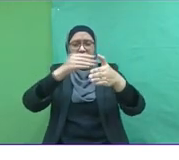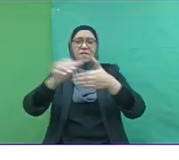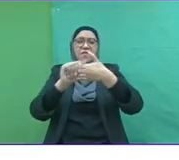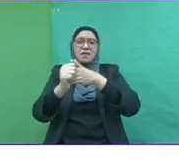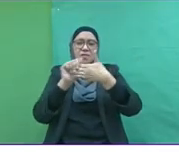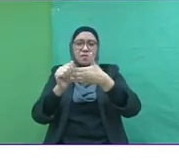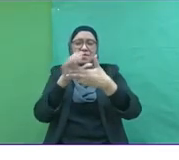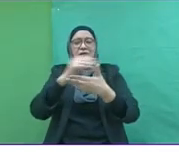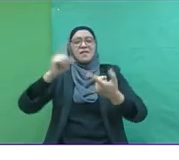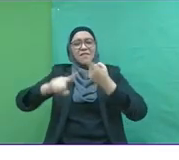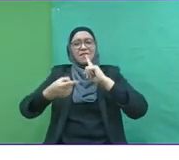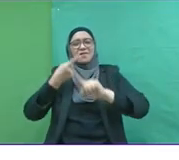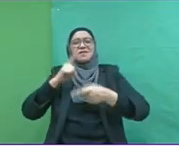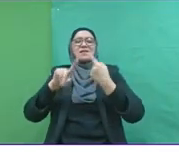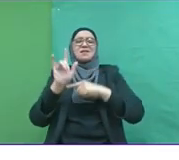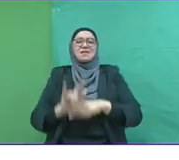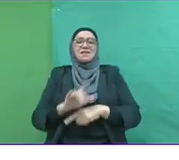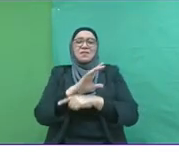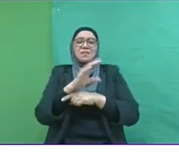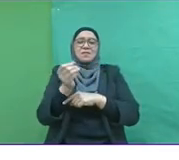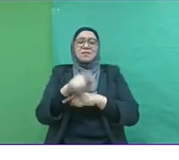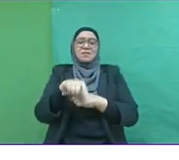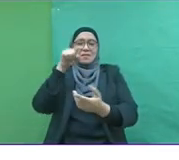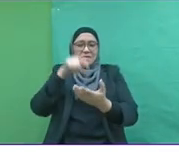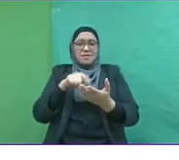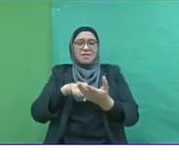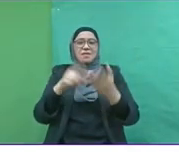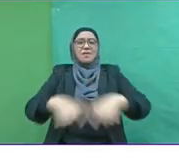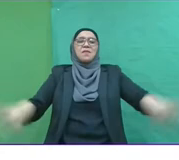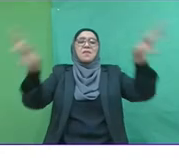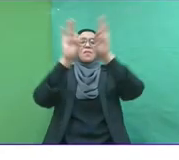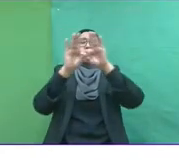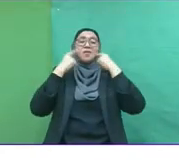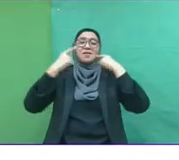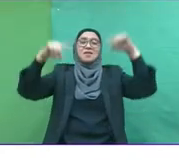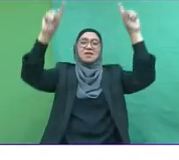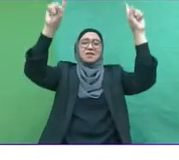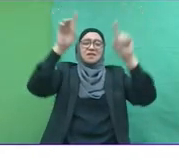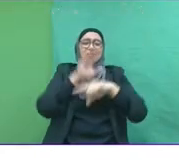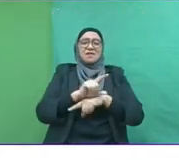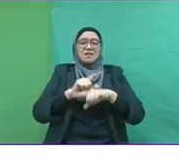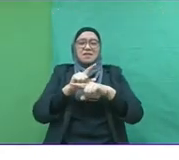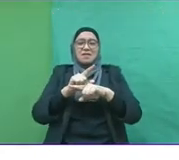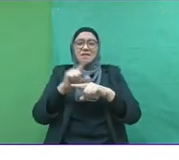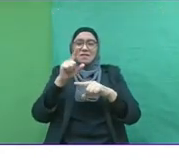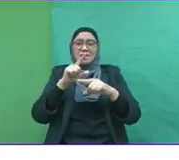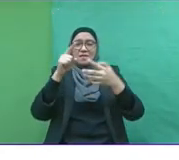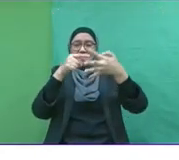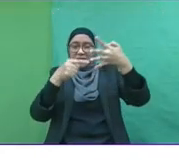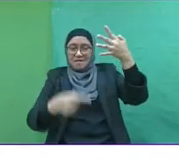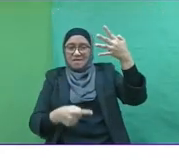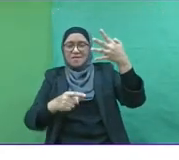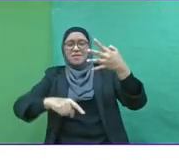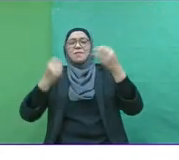focused, flexible and friendly. And this is, I think, the key success factors that many entrepreneurs